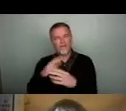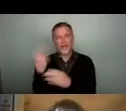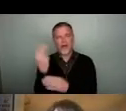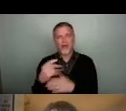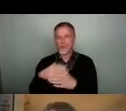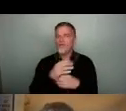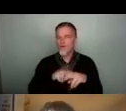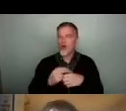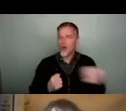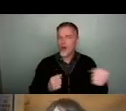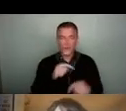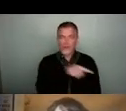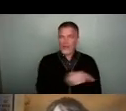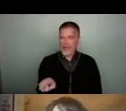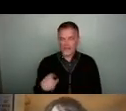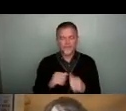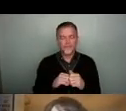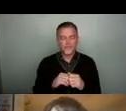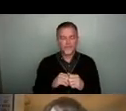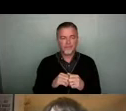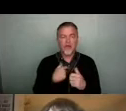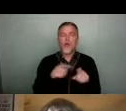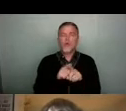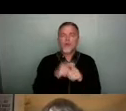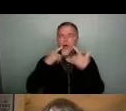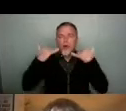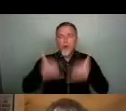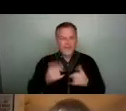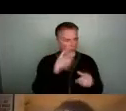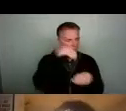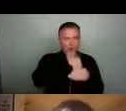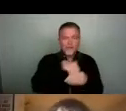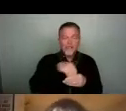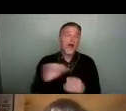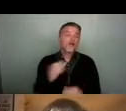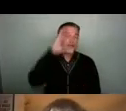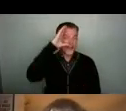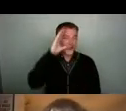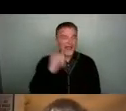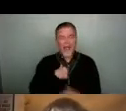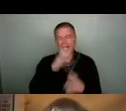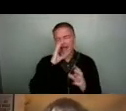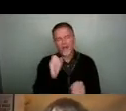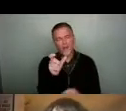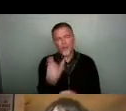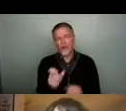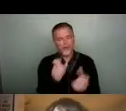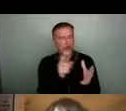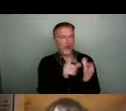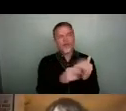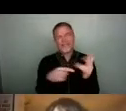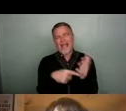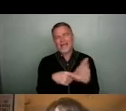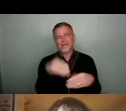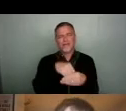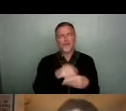At the same time, I did a bit of an audit on what content. And I should just say, I really hate the word content to describe kind of the rich